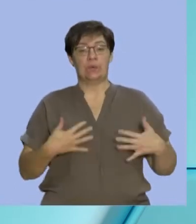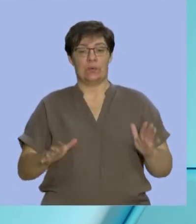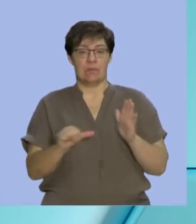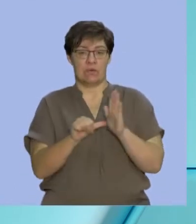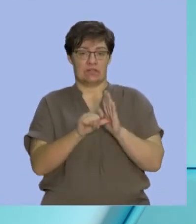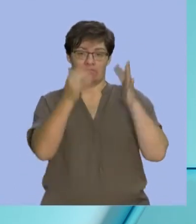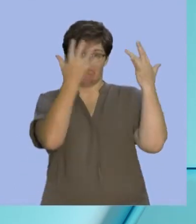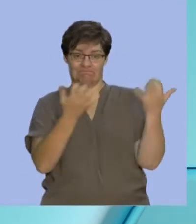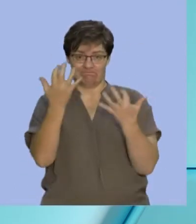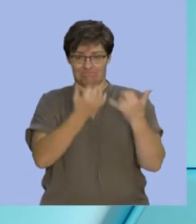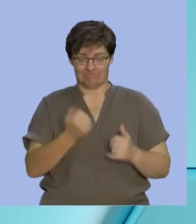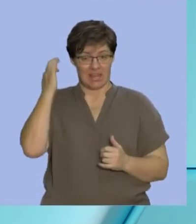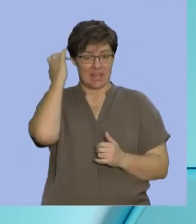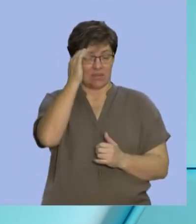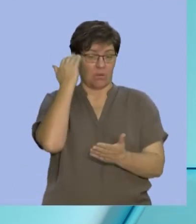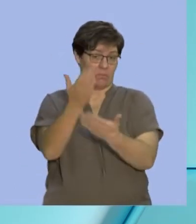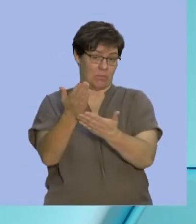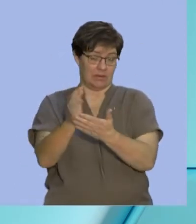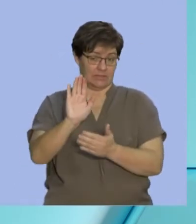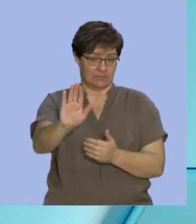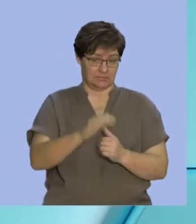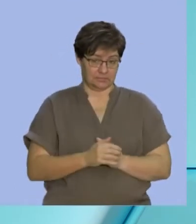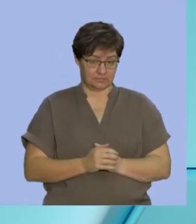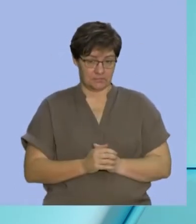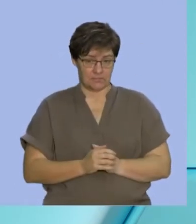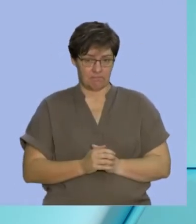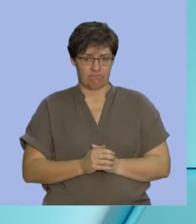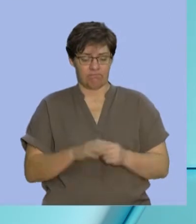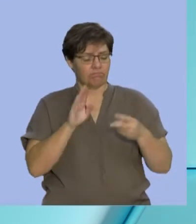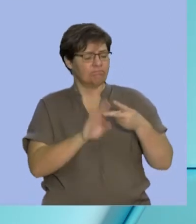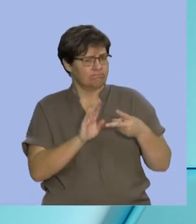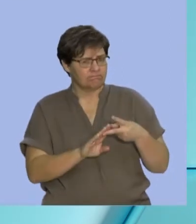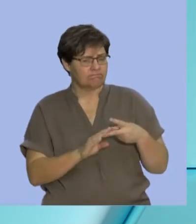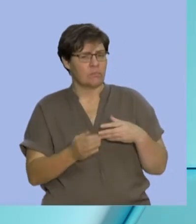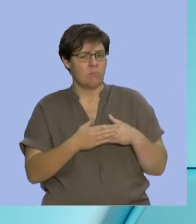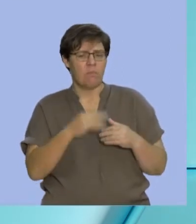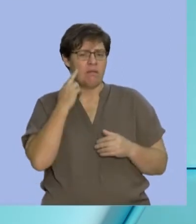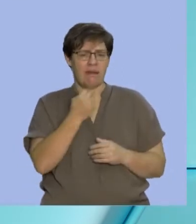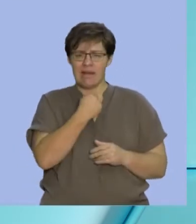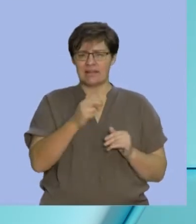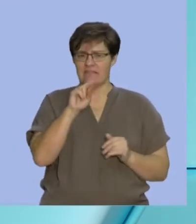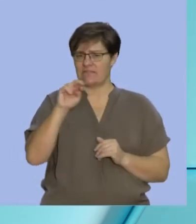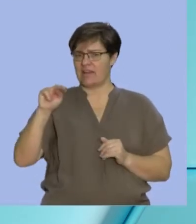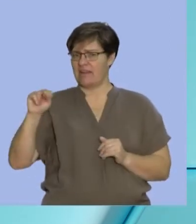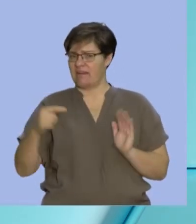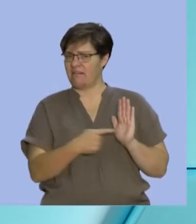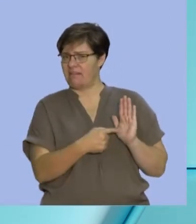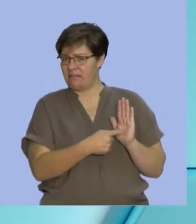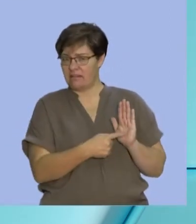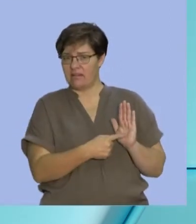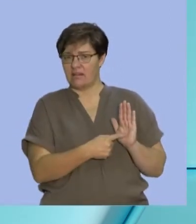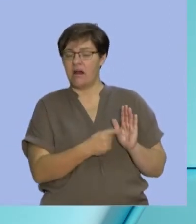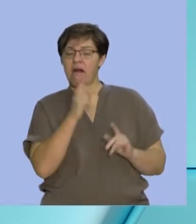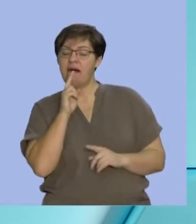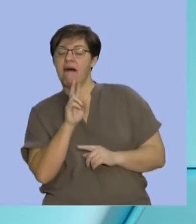calculating theoretical probability. What else is very nice about this Venn diagram? It introduces to us